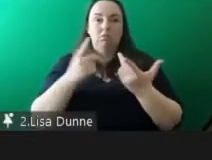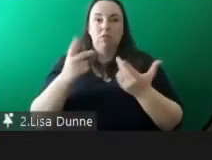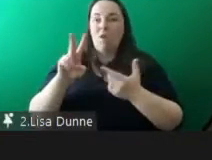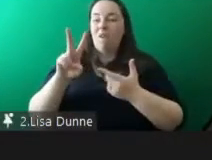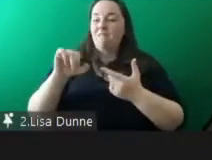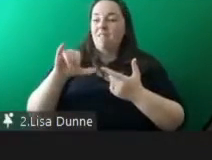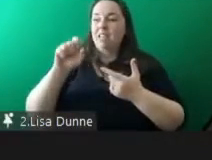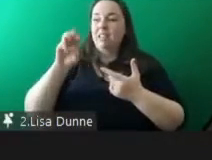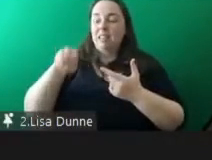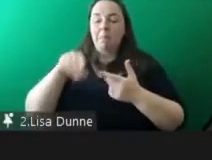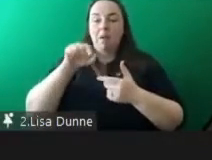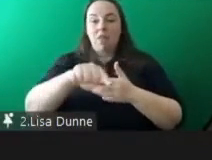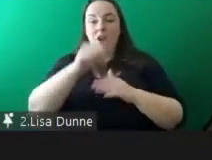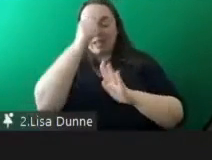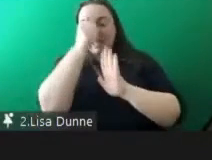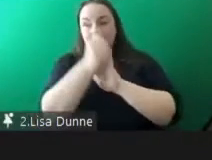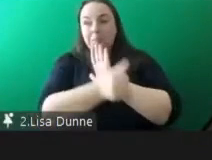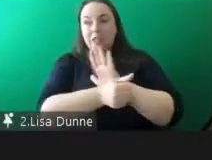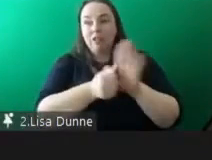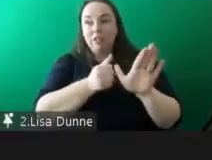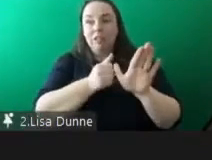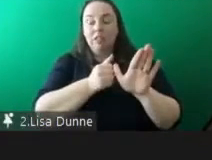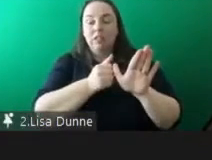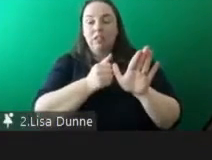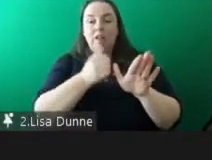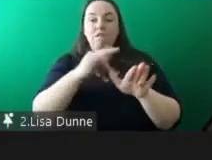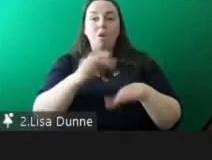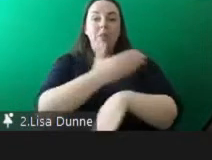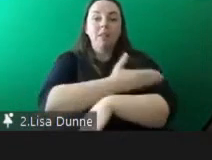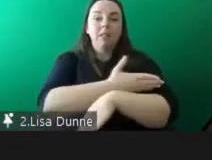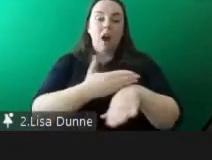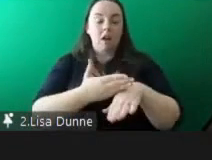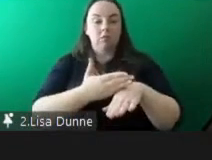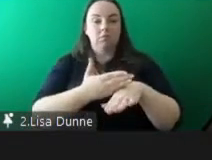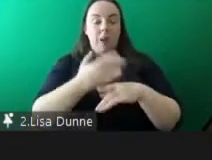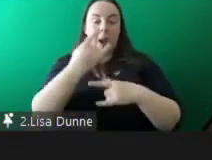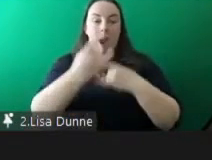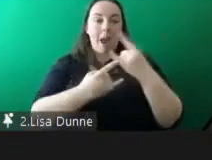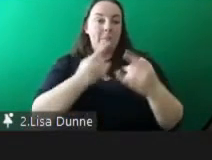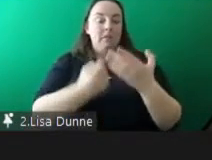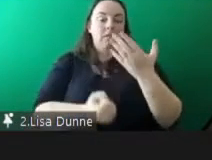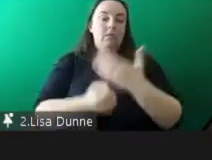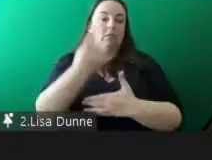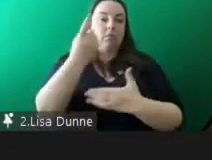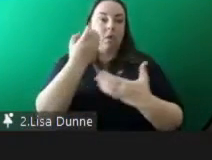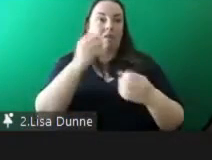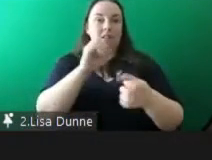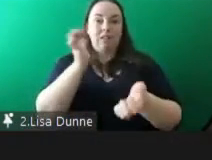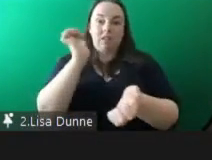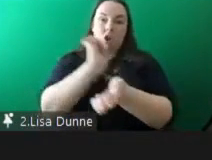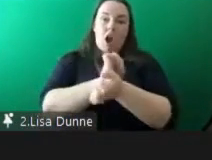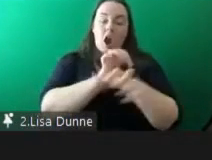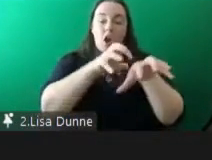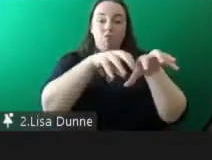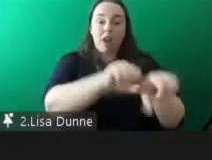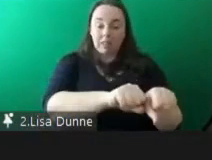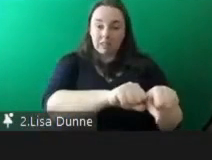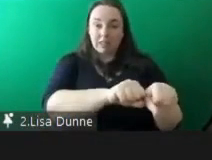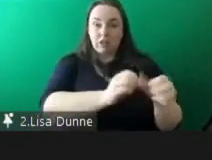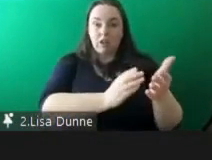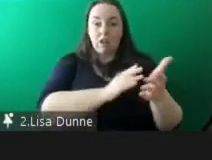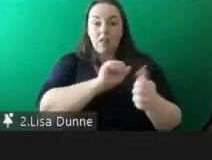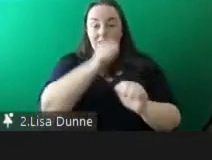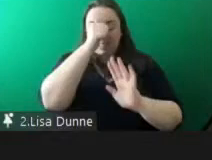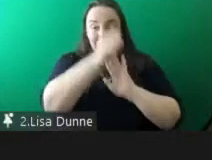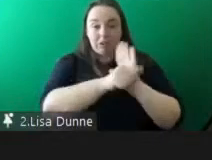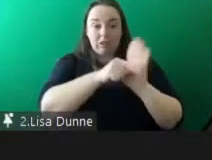is from the very start of an offence being committed or an arrest being made right through to the very end of